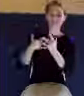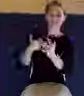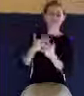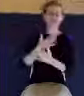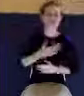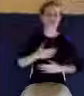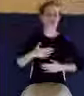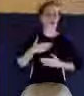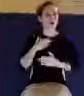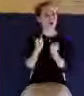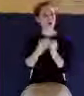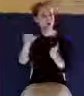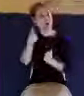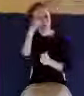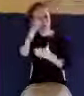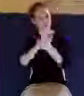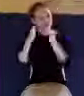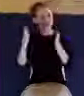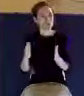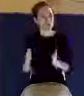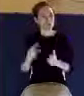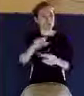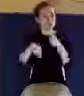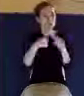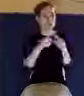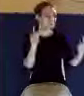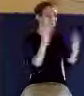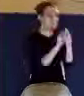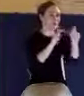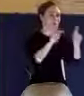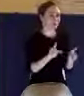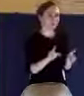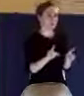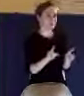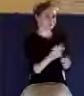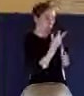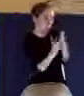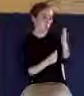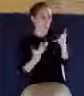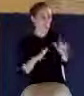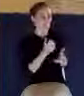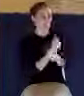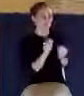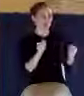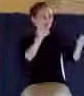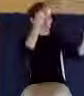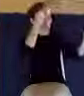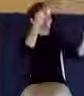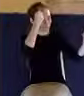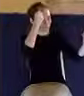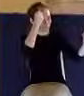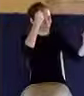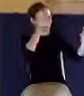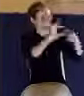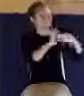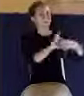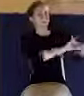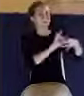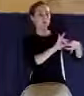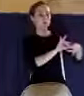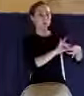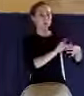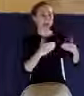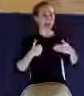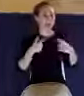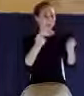know that they're a Christian, there's just something about it where your heart immediately unites with that person. It doesn't matter where they're from or who they are. I've